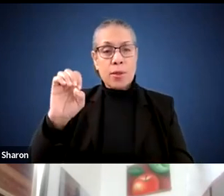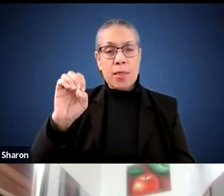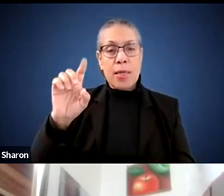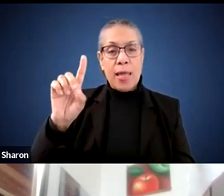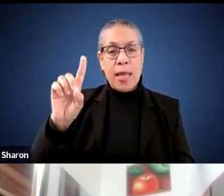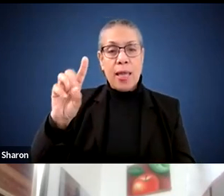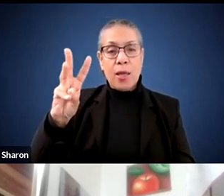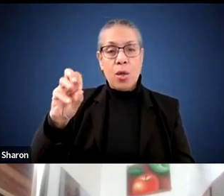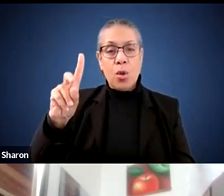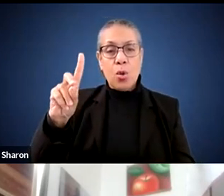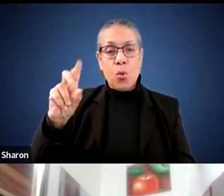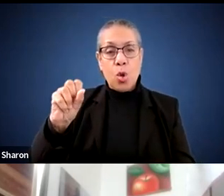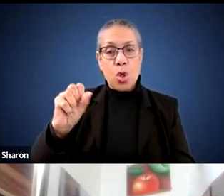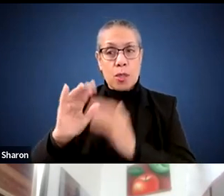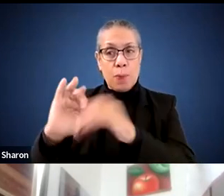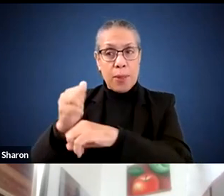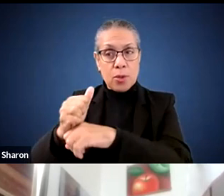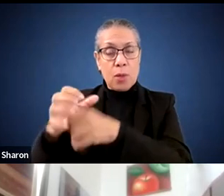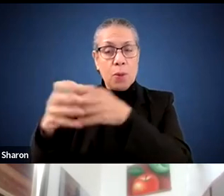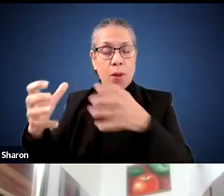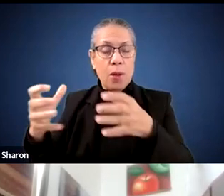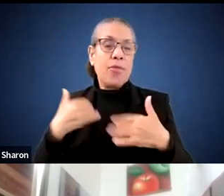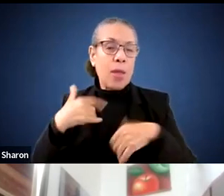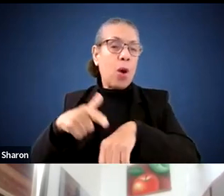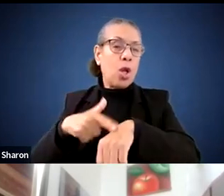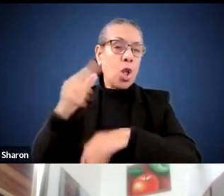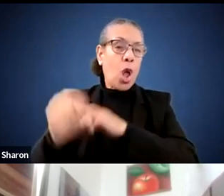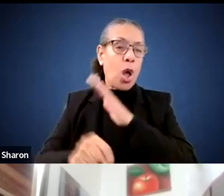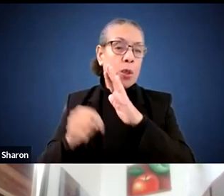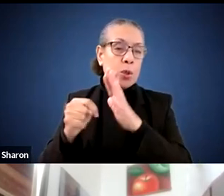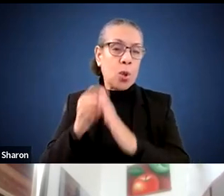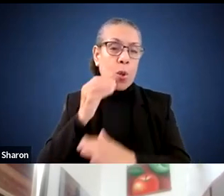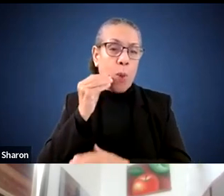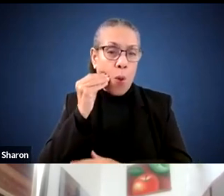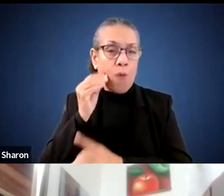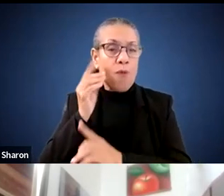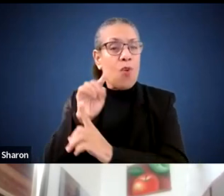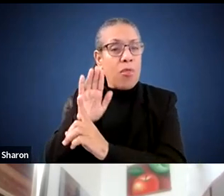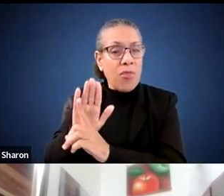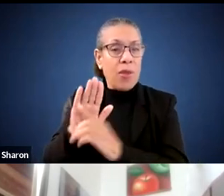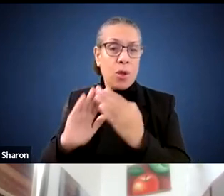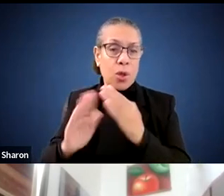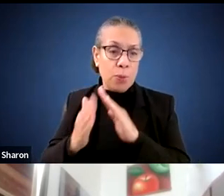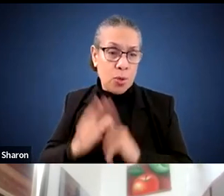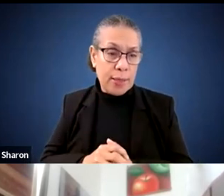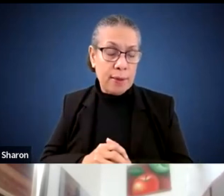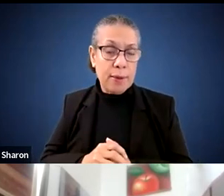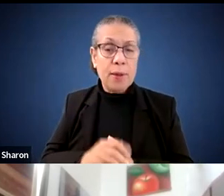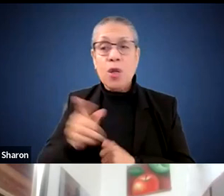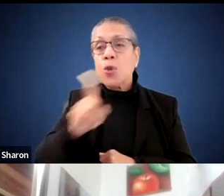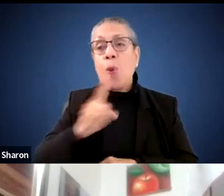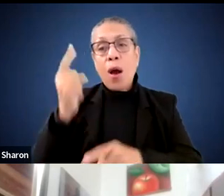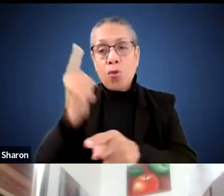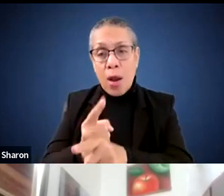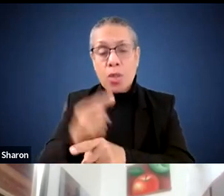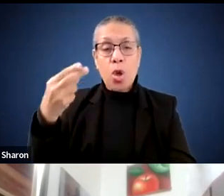securing, um, a long-term home that's designed for their community. Um, you're right that the Horace Mann